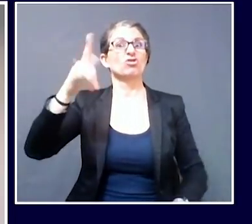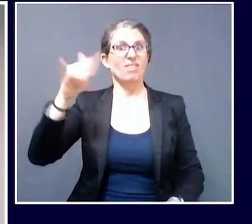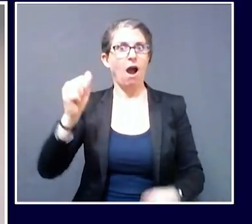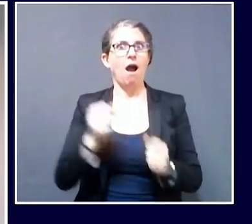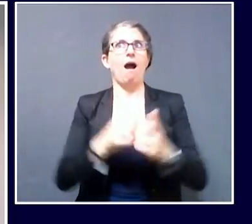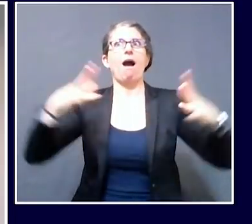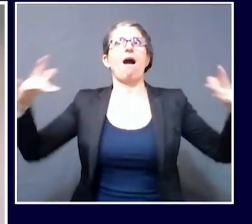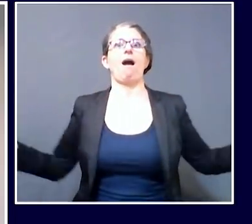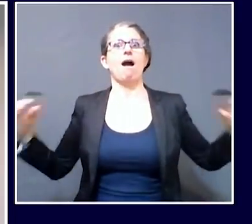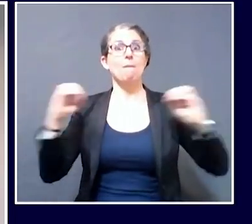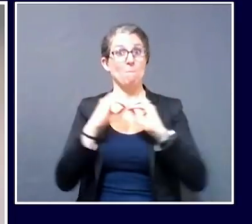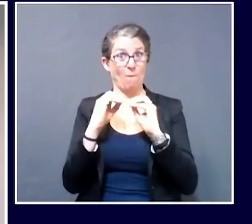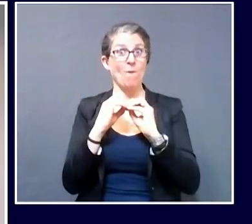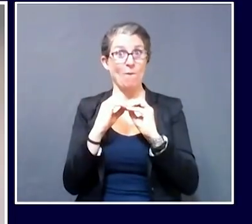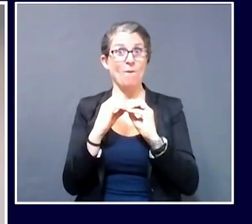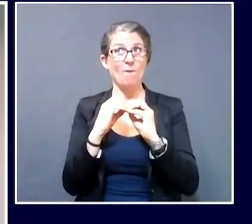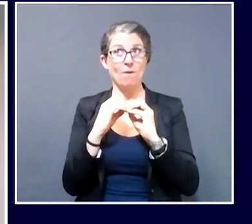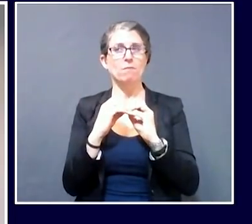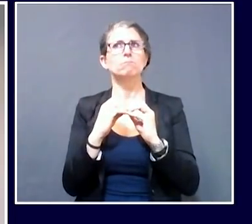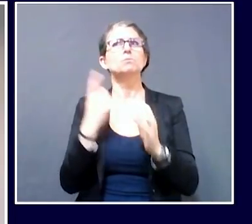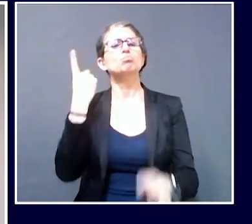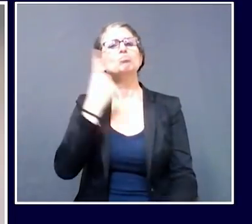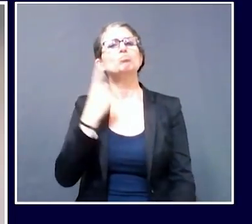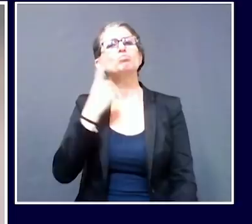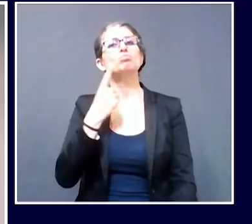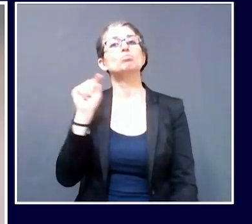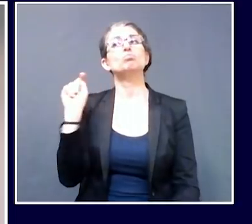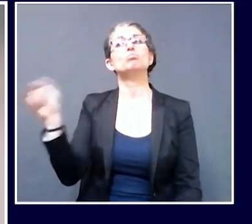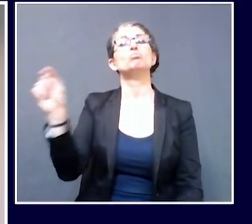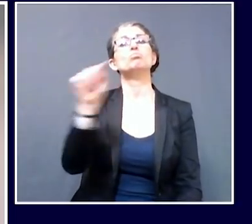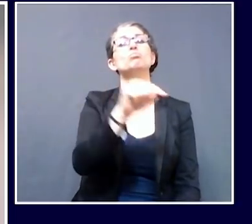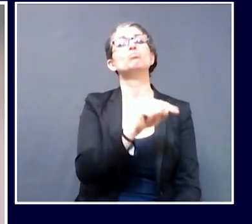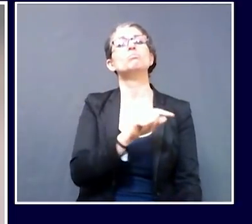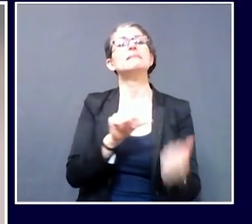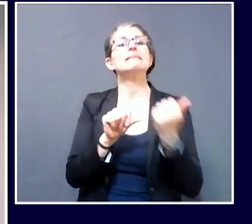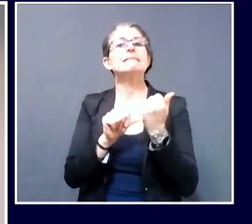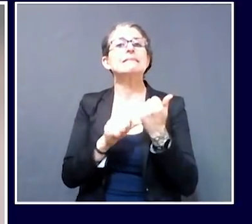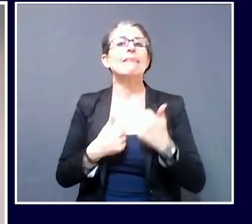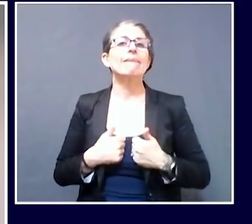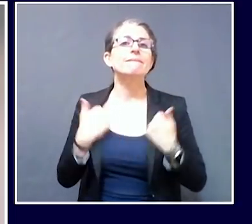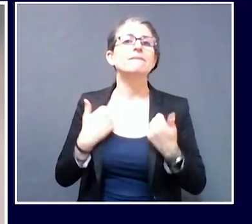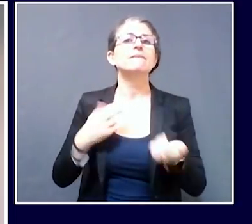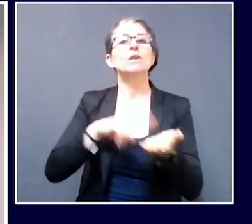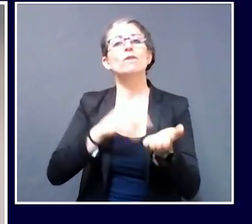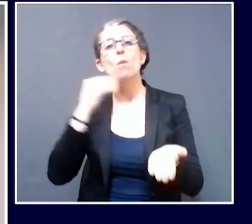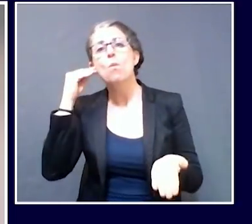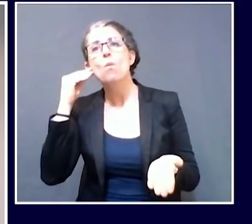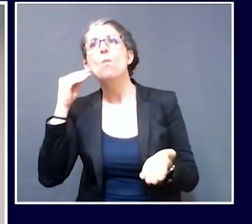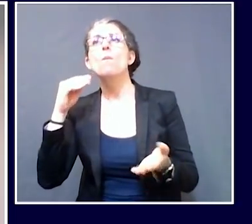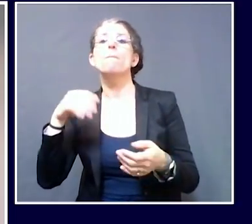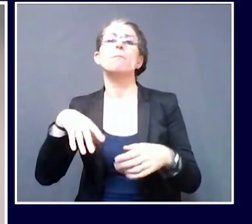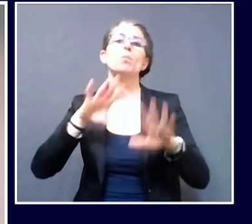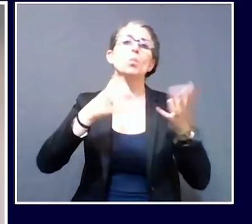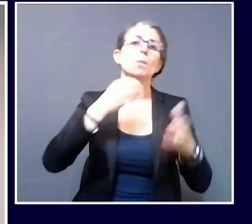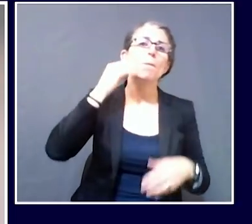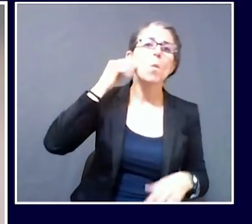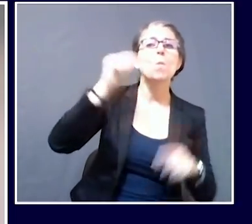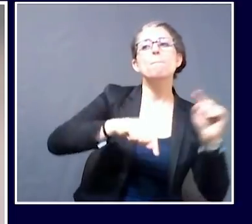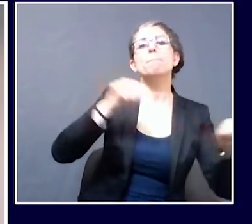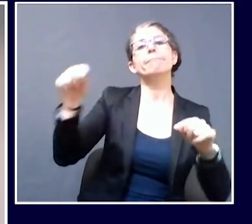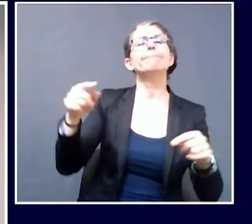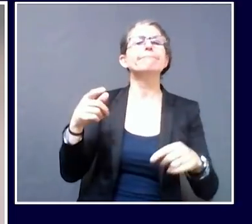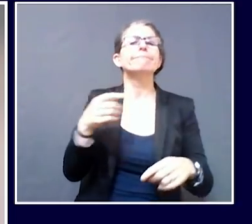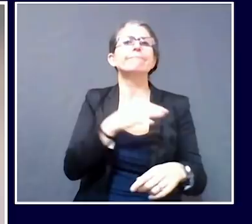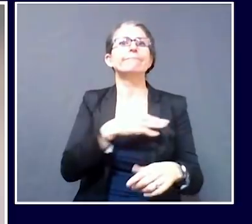living centers, congregate care facilities, or maybe even some workplaces do surveillance testing before there's even a positive